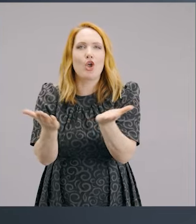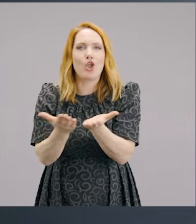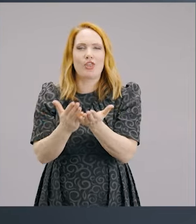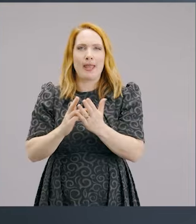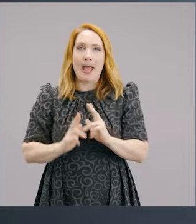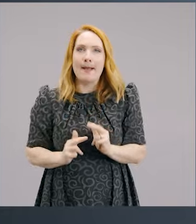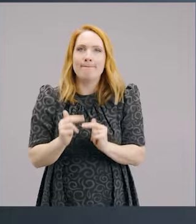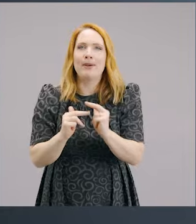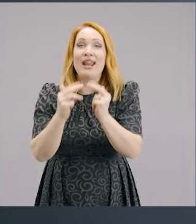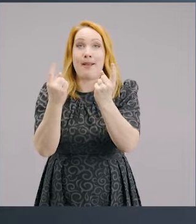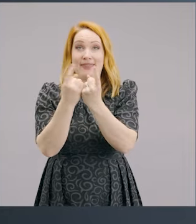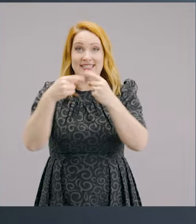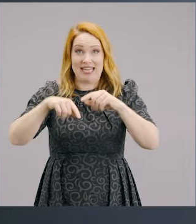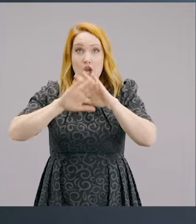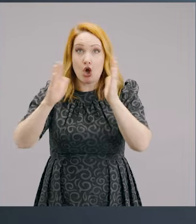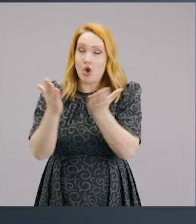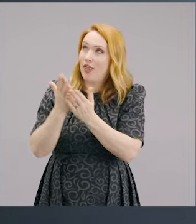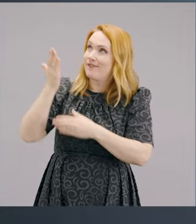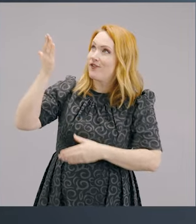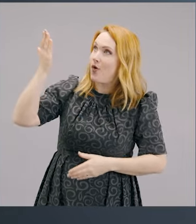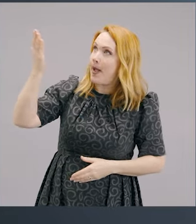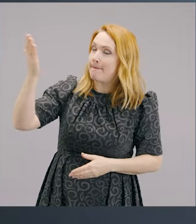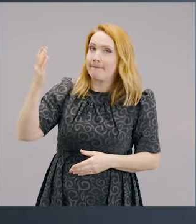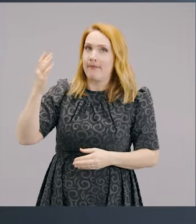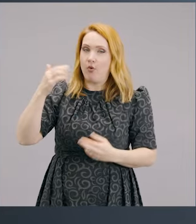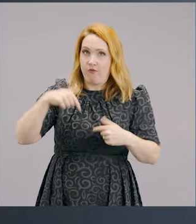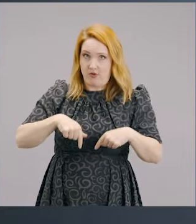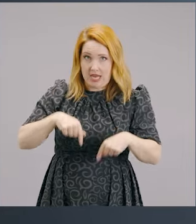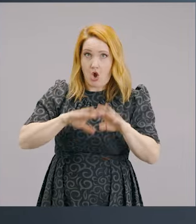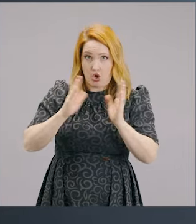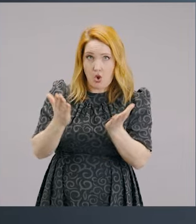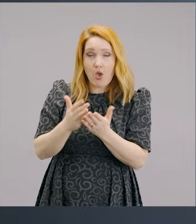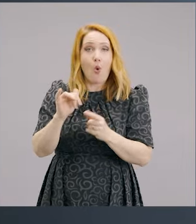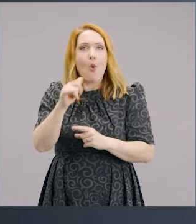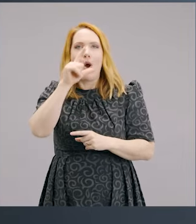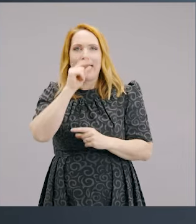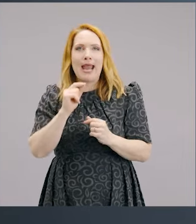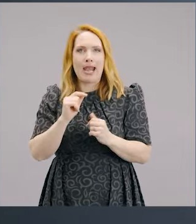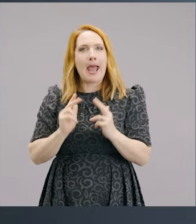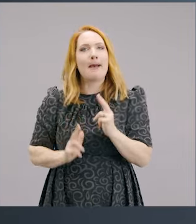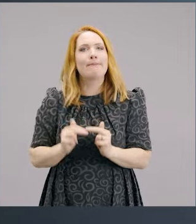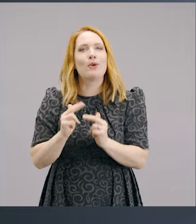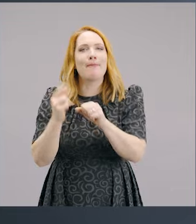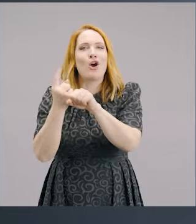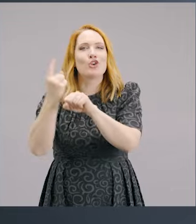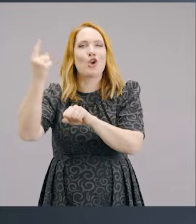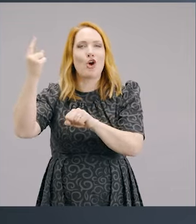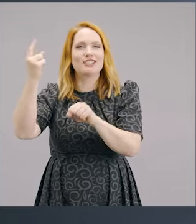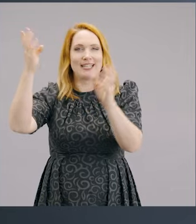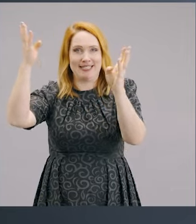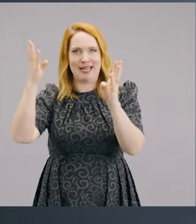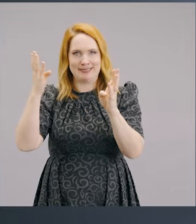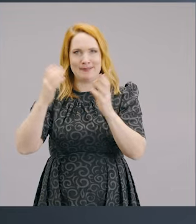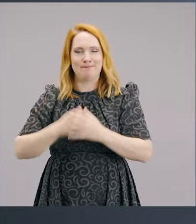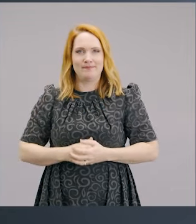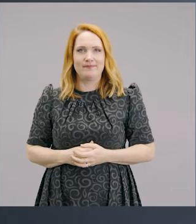building up assets, building up things, or we can be working to build up the Kingdom of God. Now, the